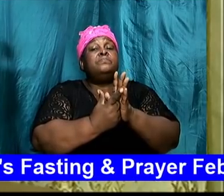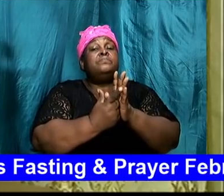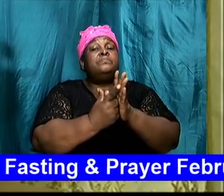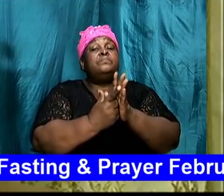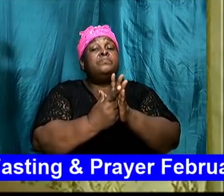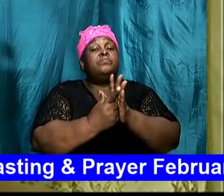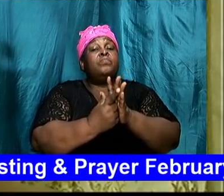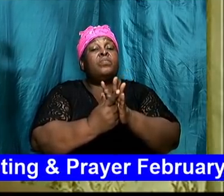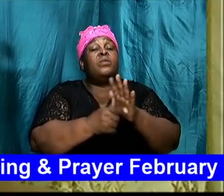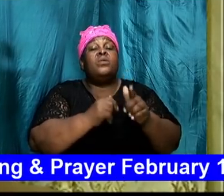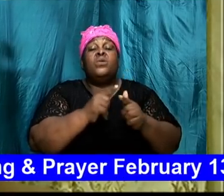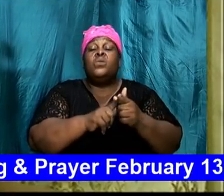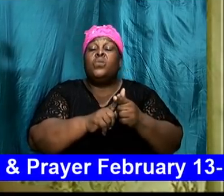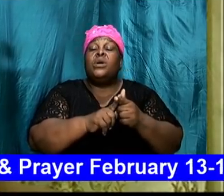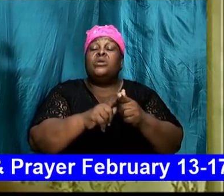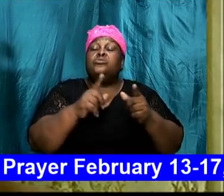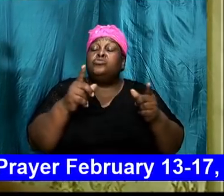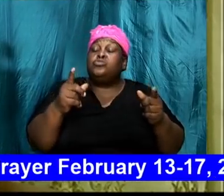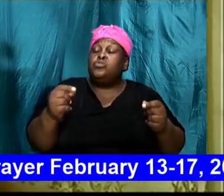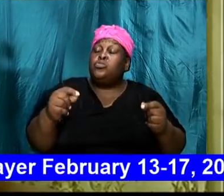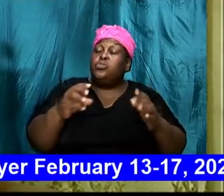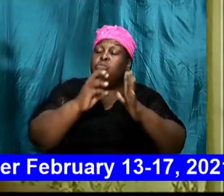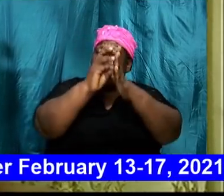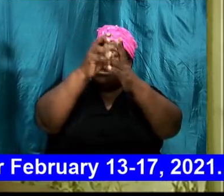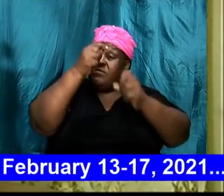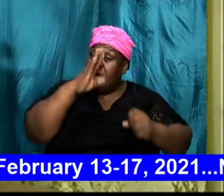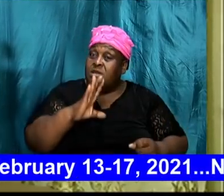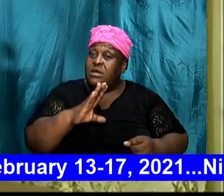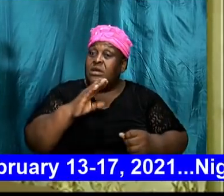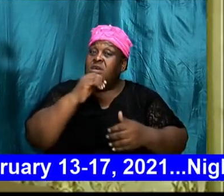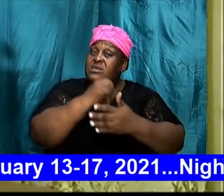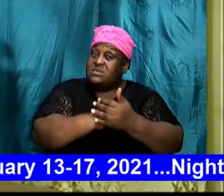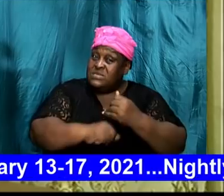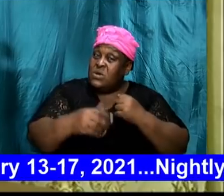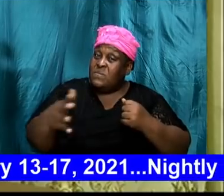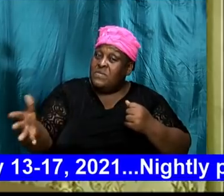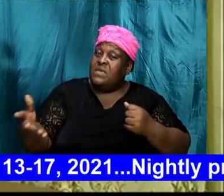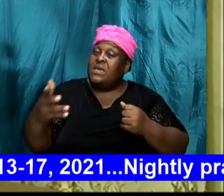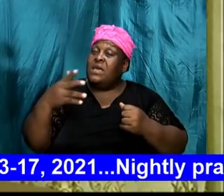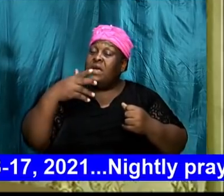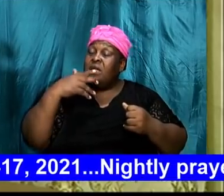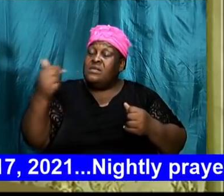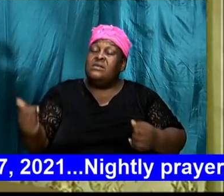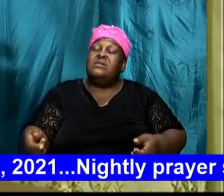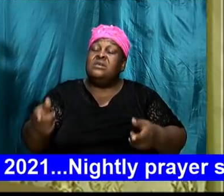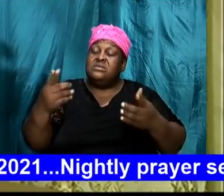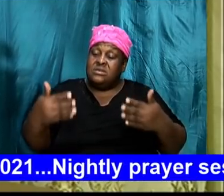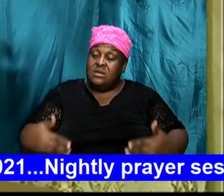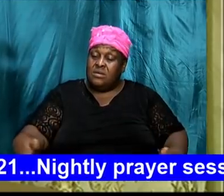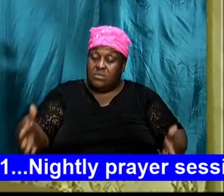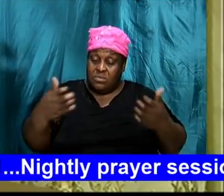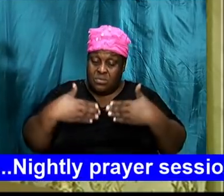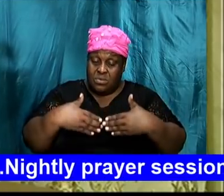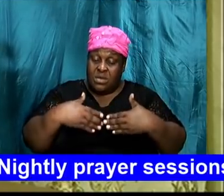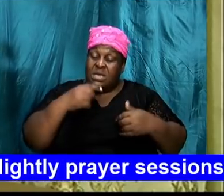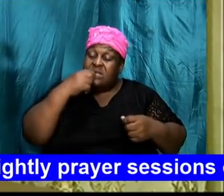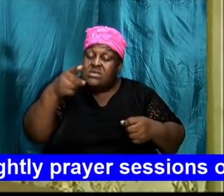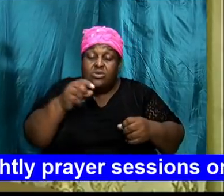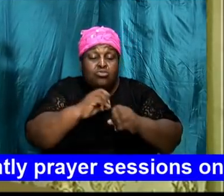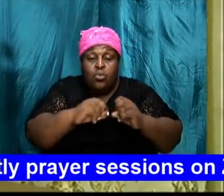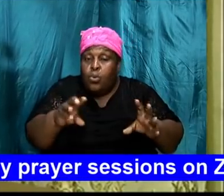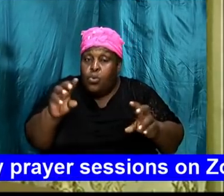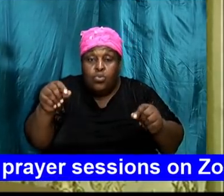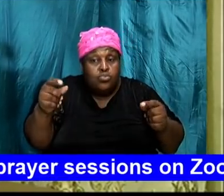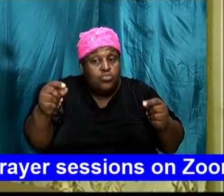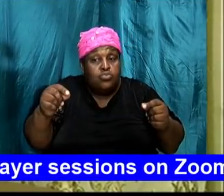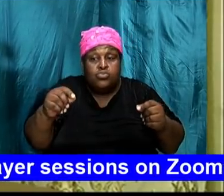when I would do the will of God something else is present that is saying don't do the will of God